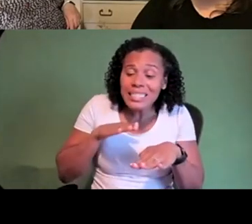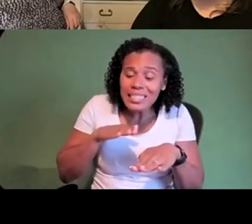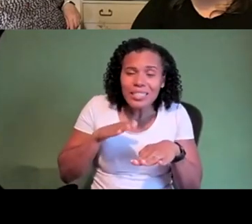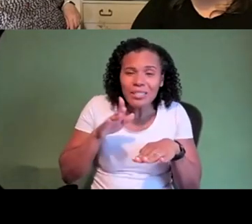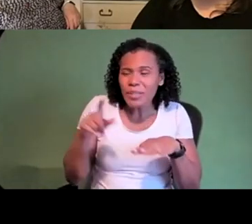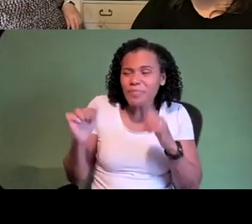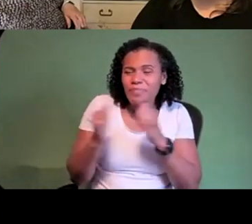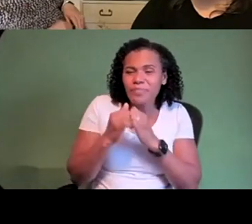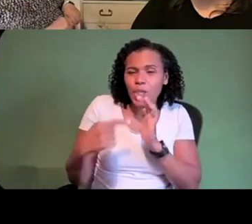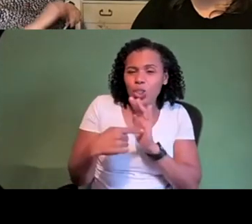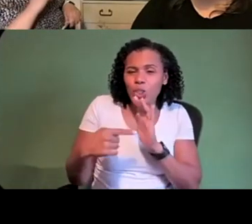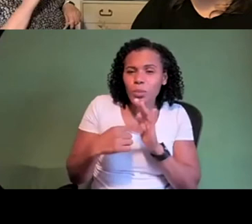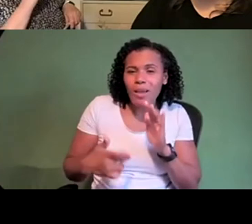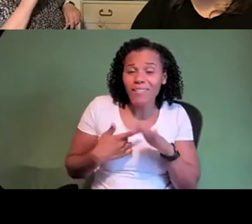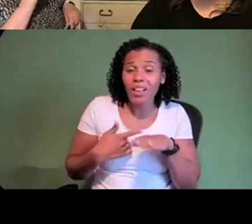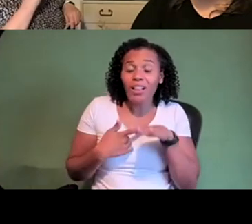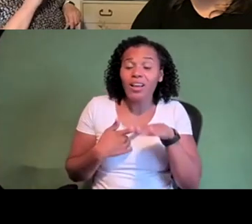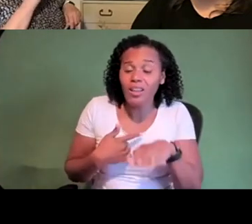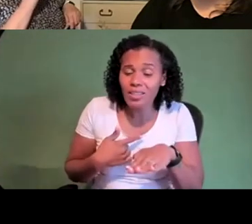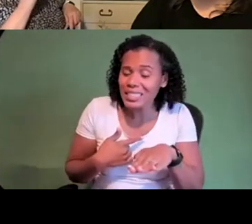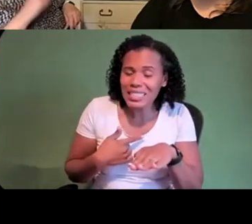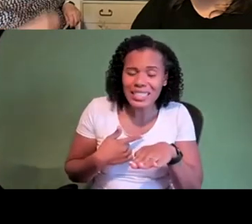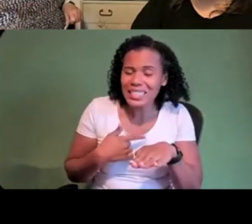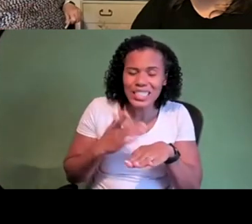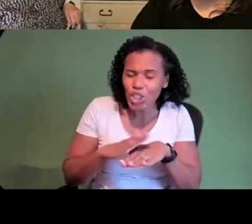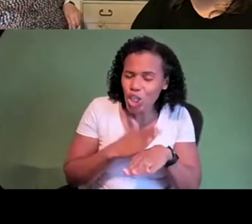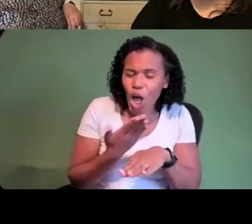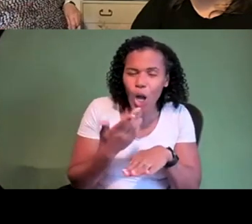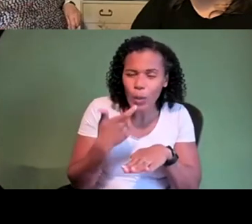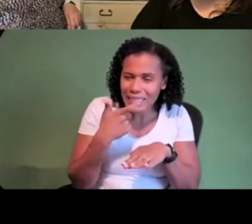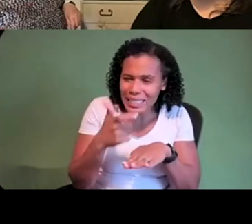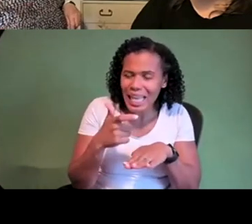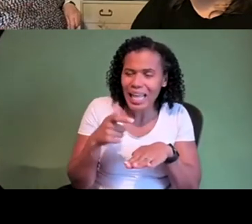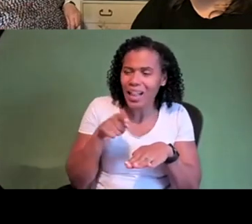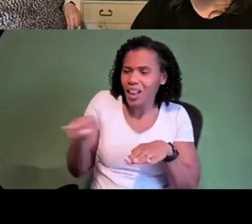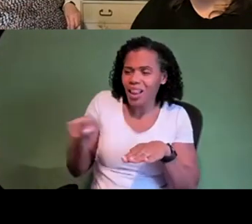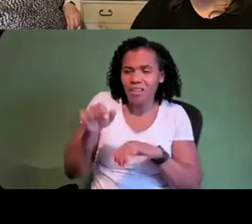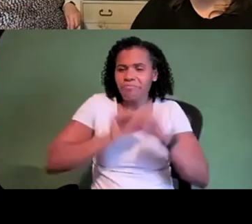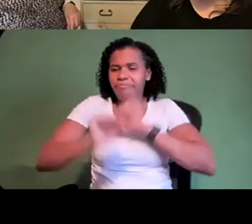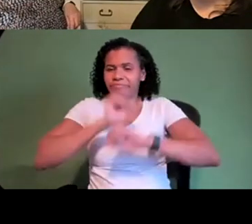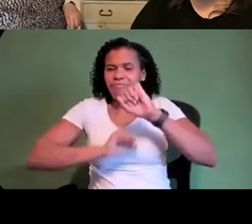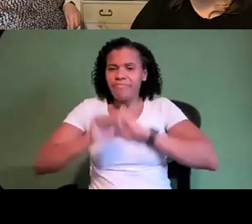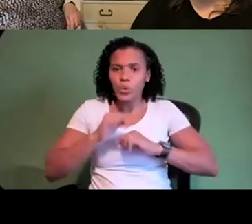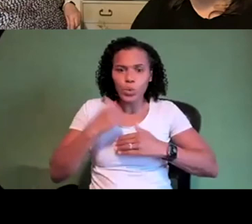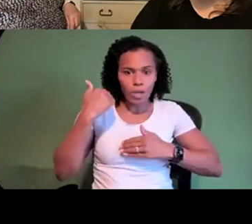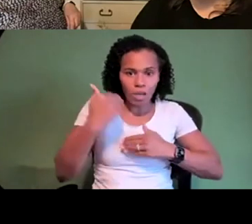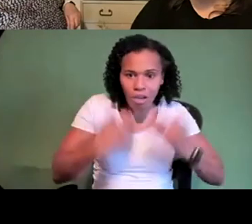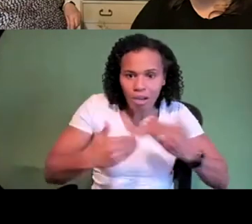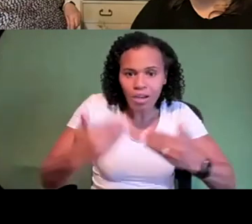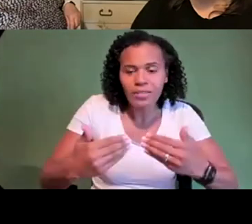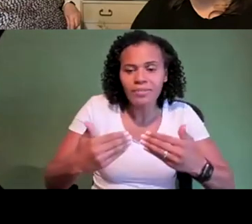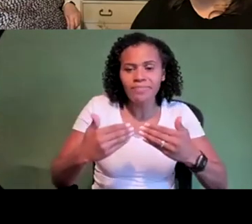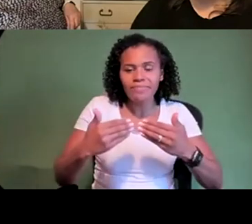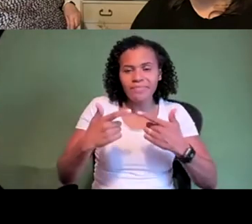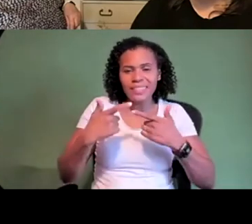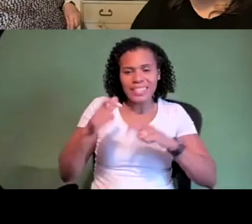many ways you know i think that there is still this sort of idea of um this kind of there is still an